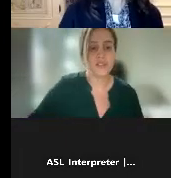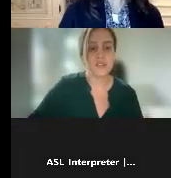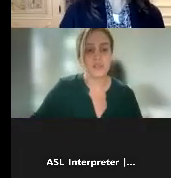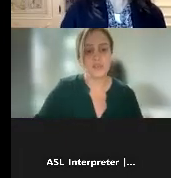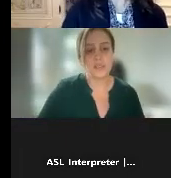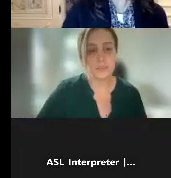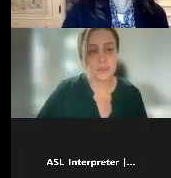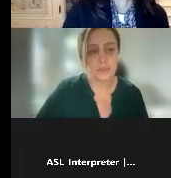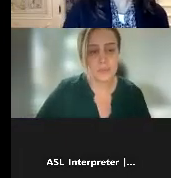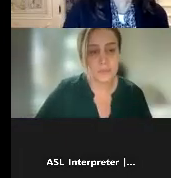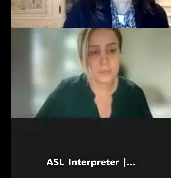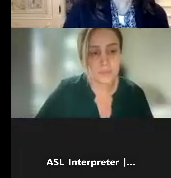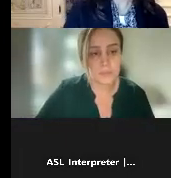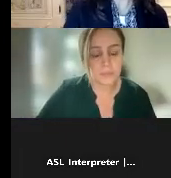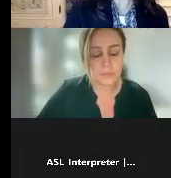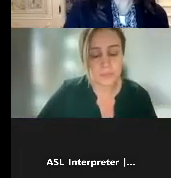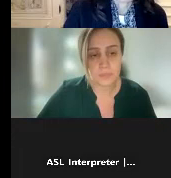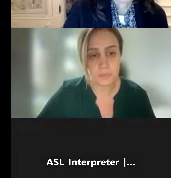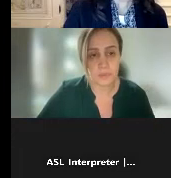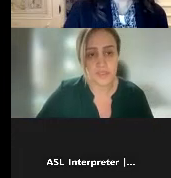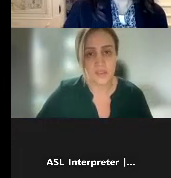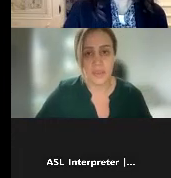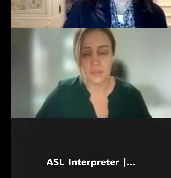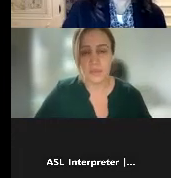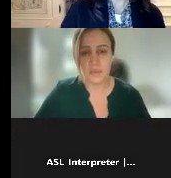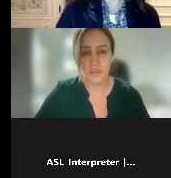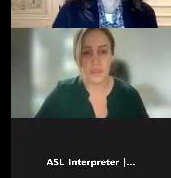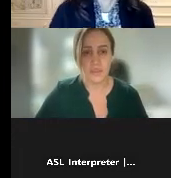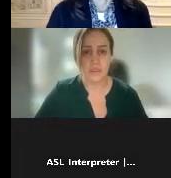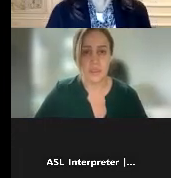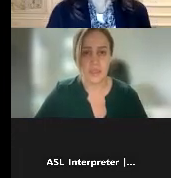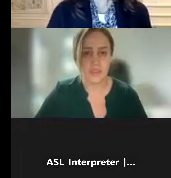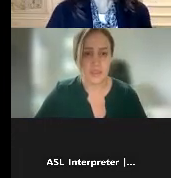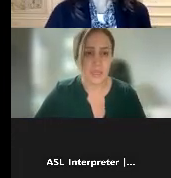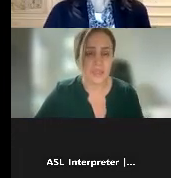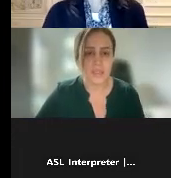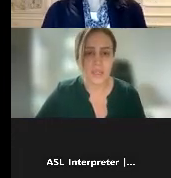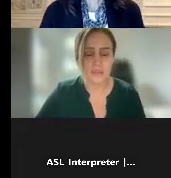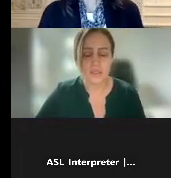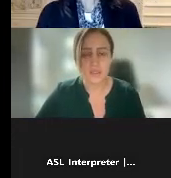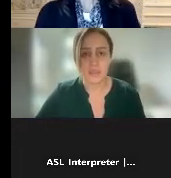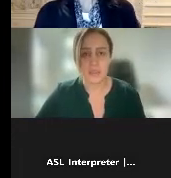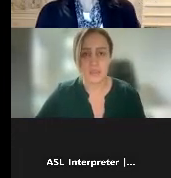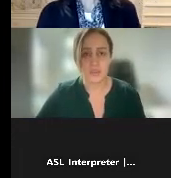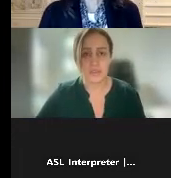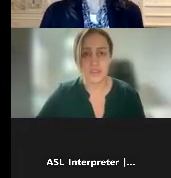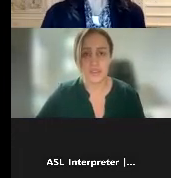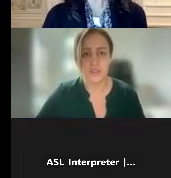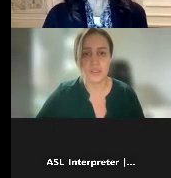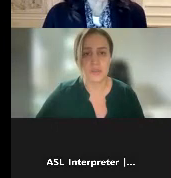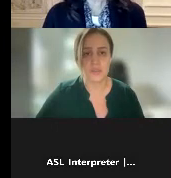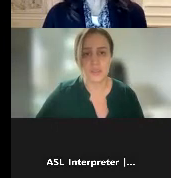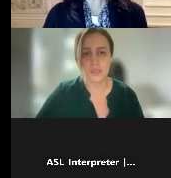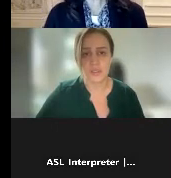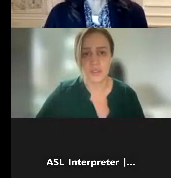task force, which was first convened in September 2020. This slide shows all the folks who helped write it. It